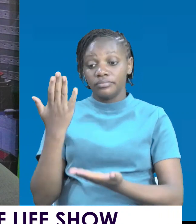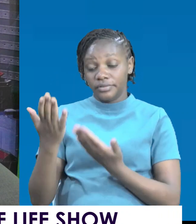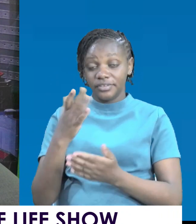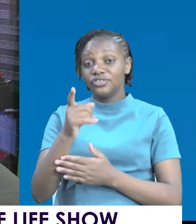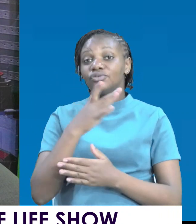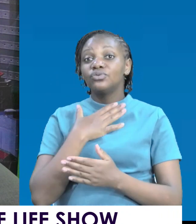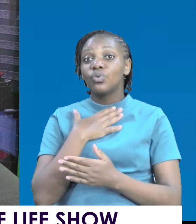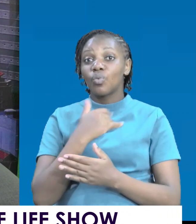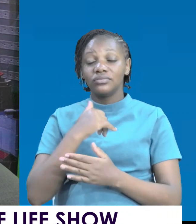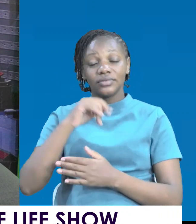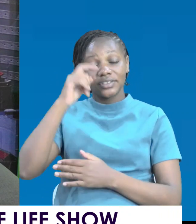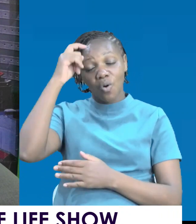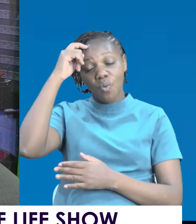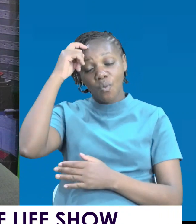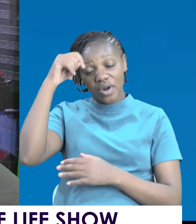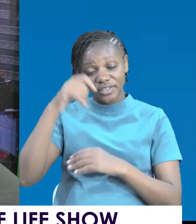wisdom?